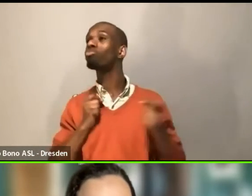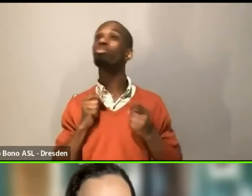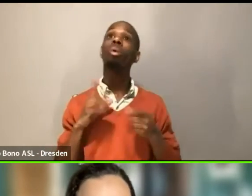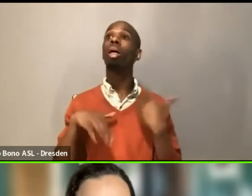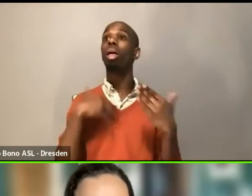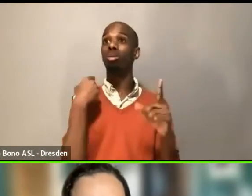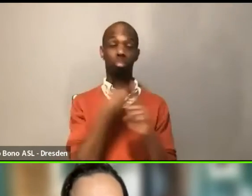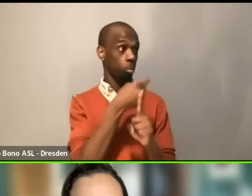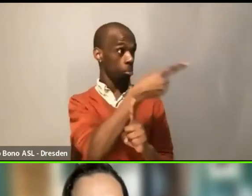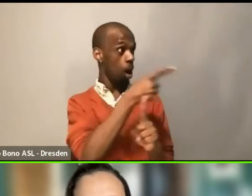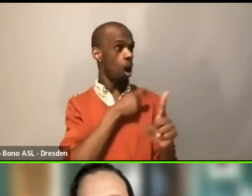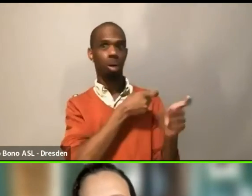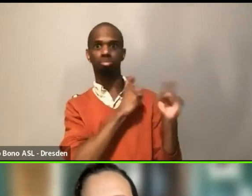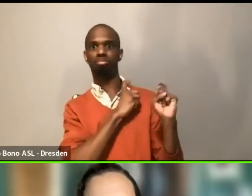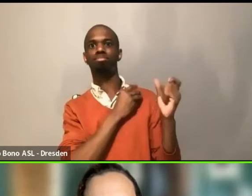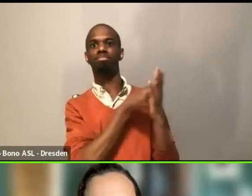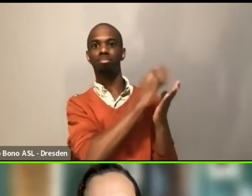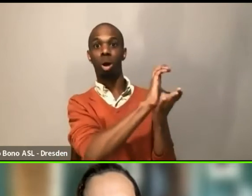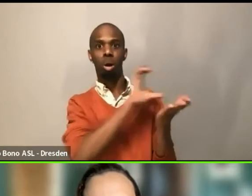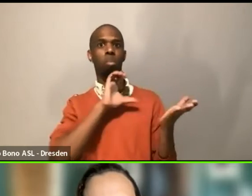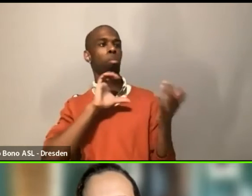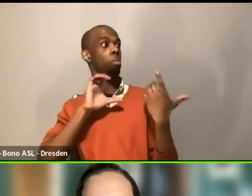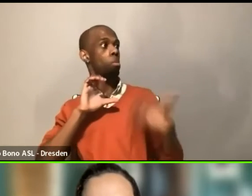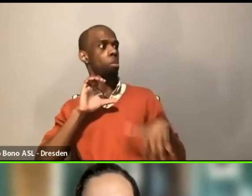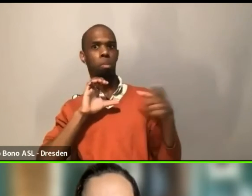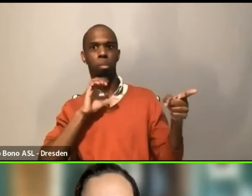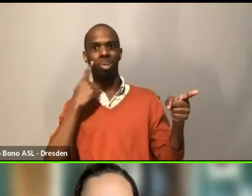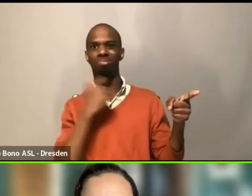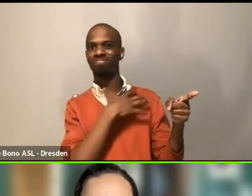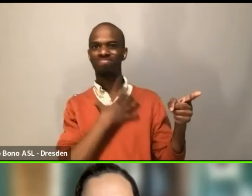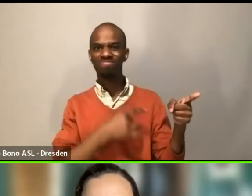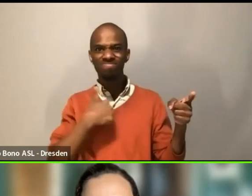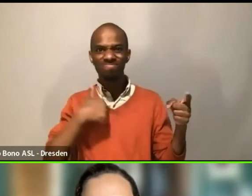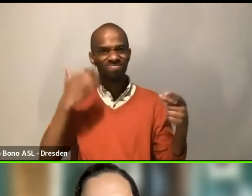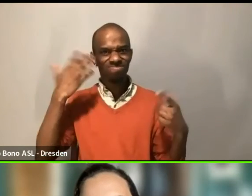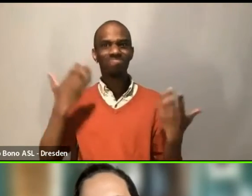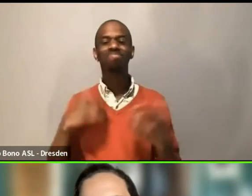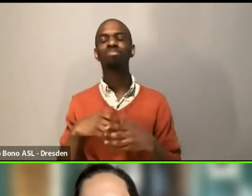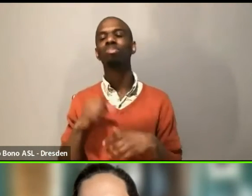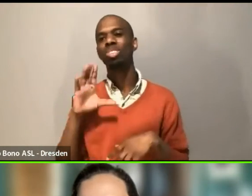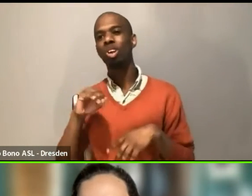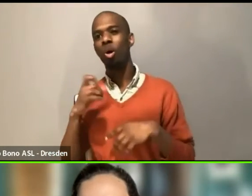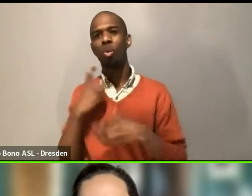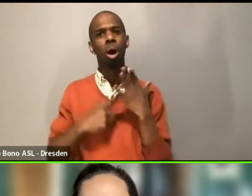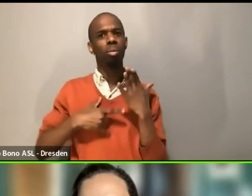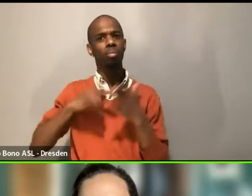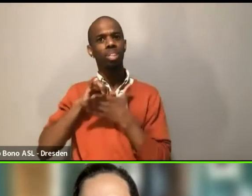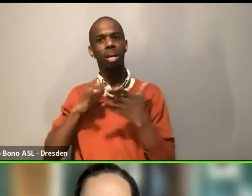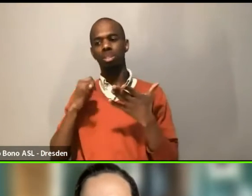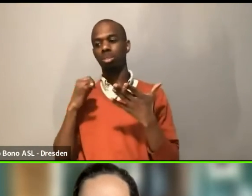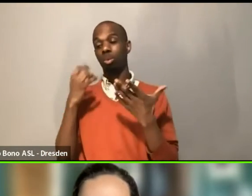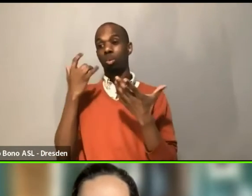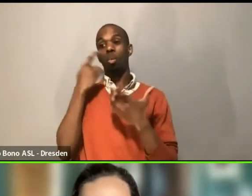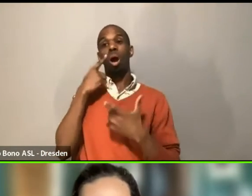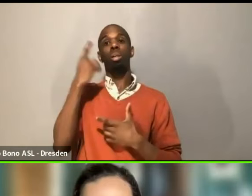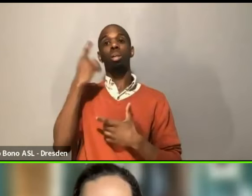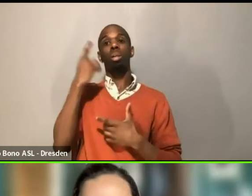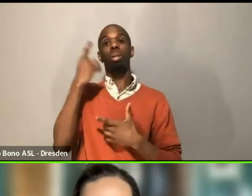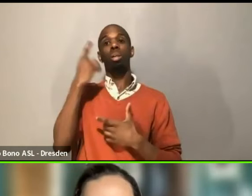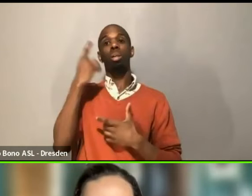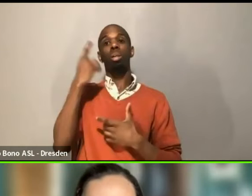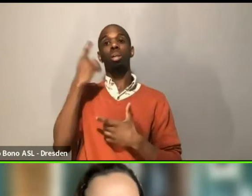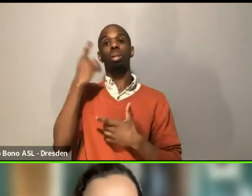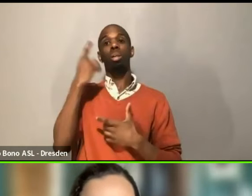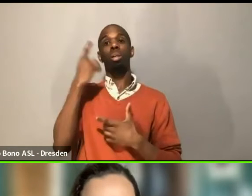really like this, right. So like that, what if that is an idea? What if you do a special campaign around that to raise that amount? As